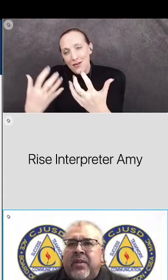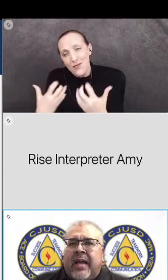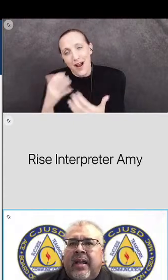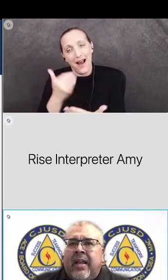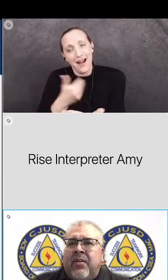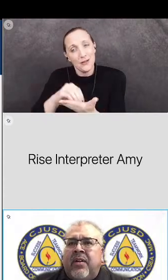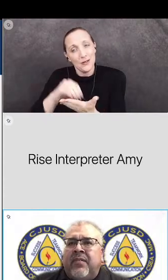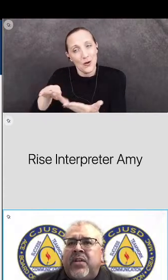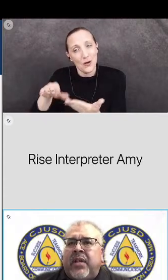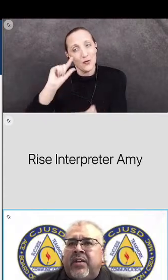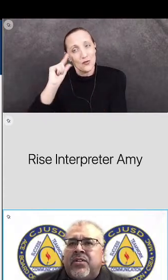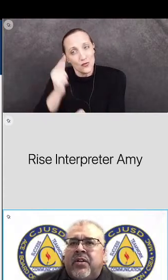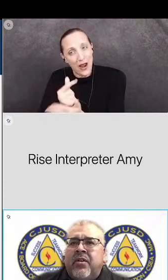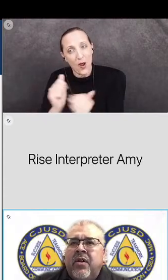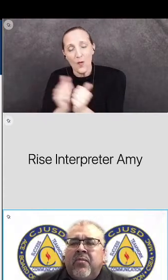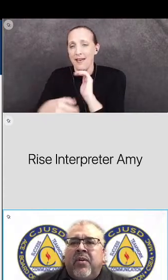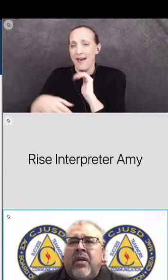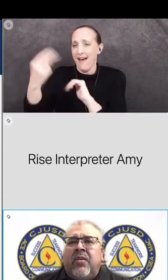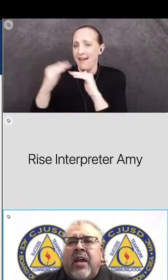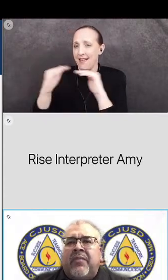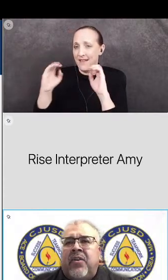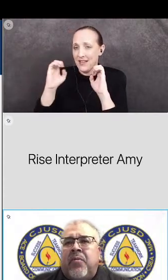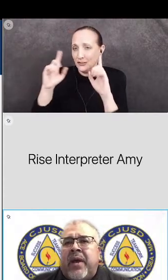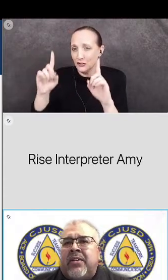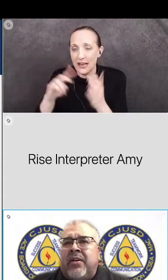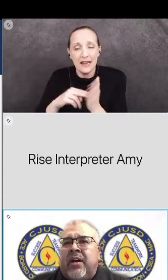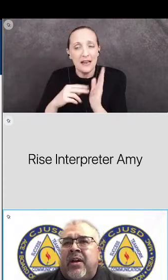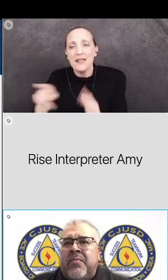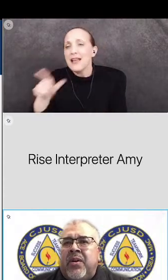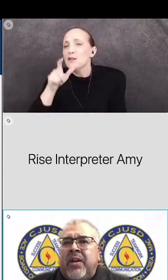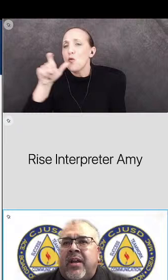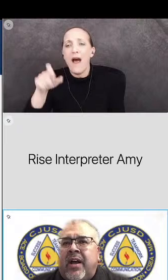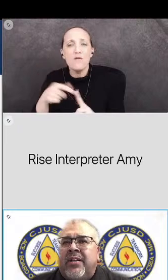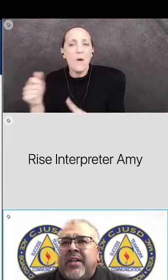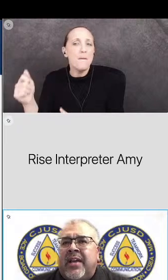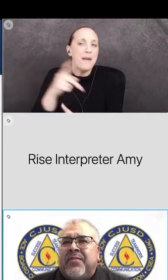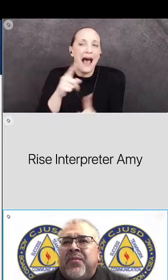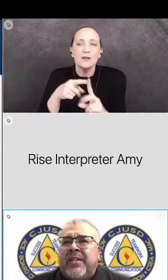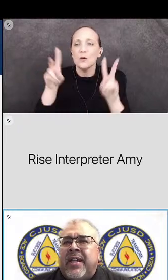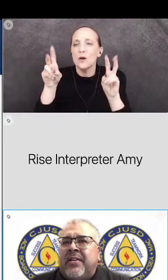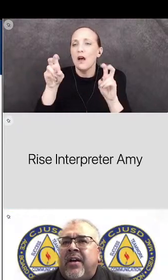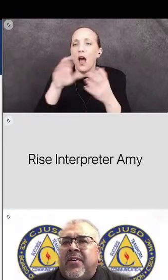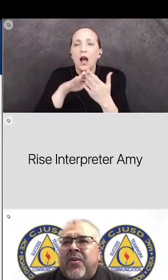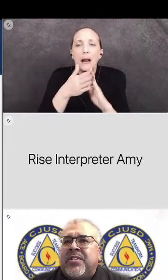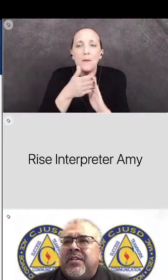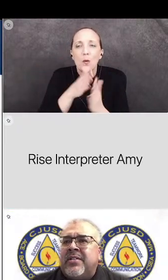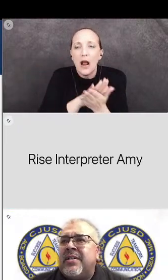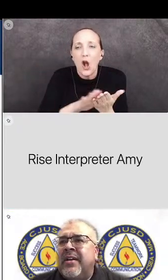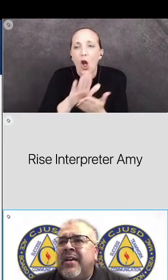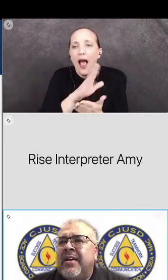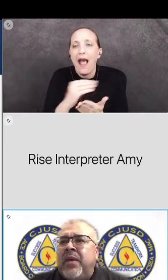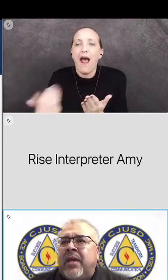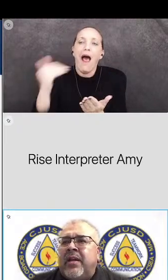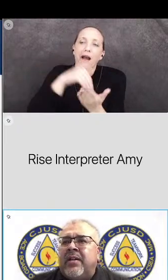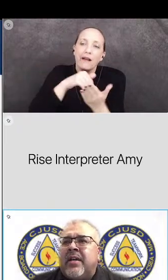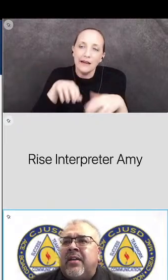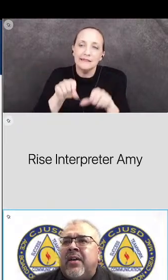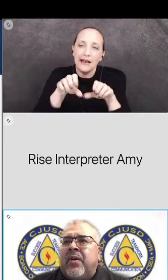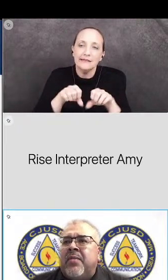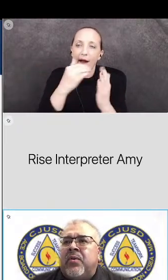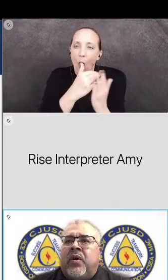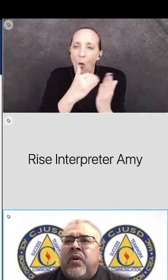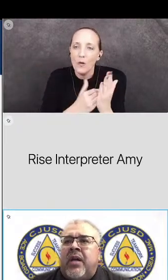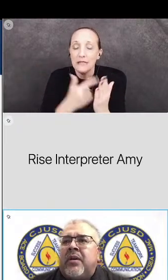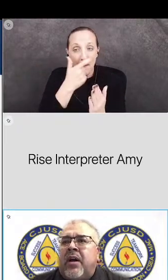with that level of education where they don't have to go back to a community college and have to retake courses because